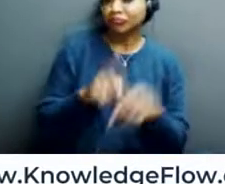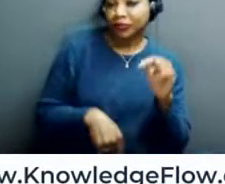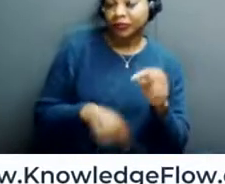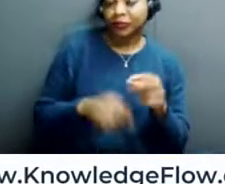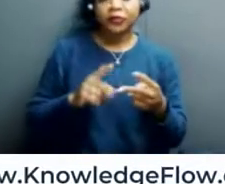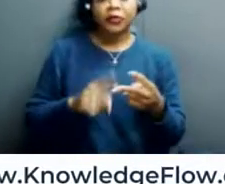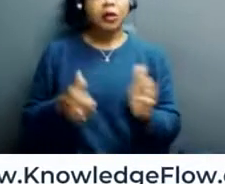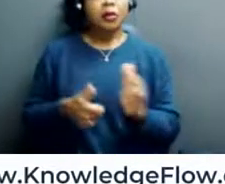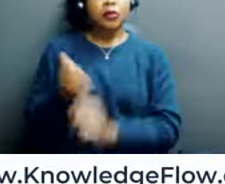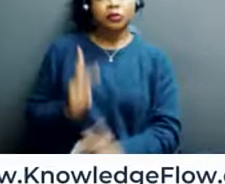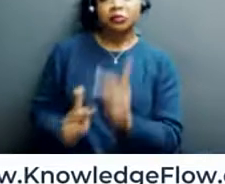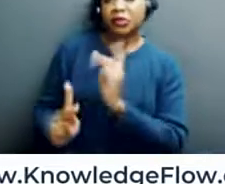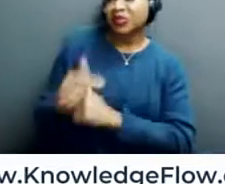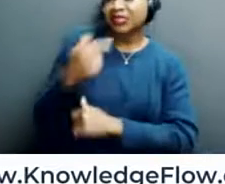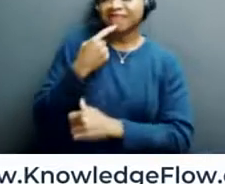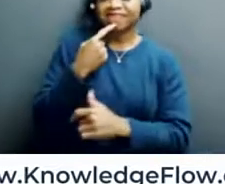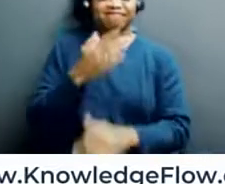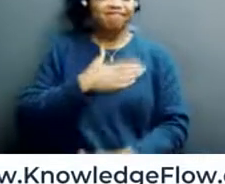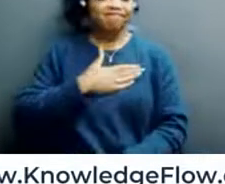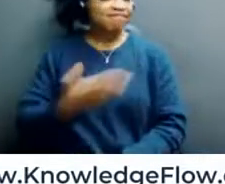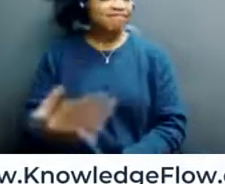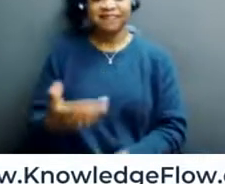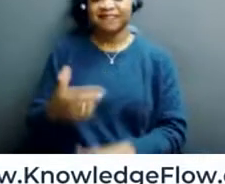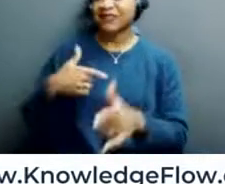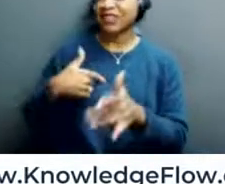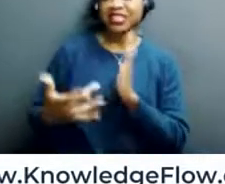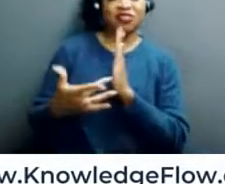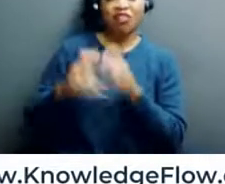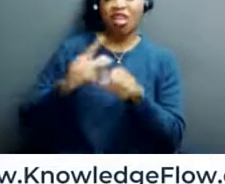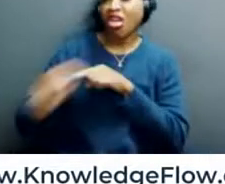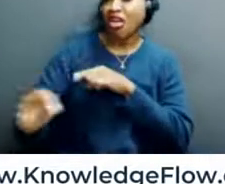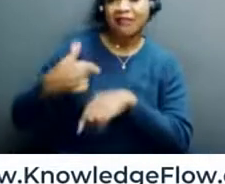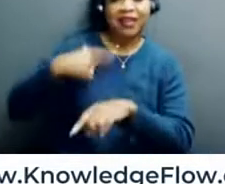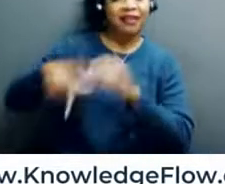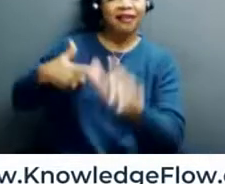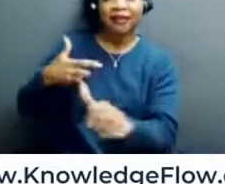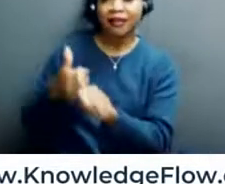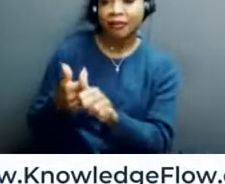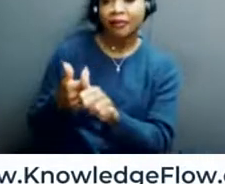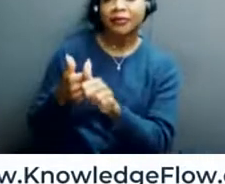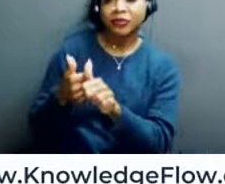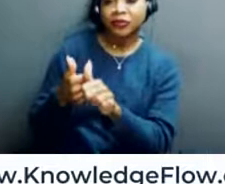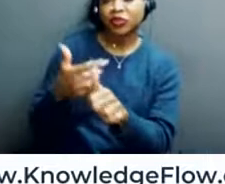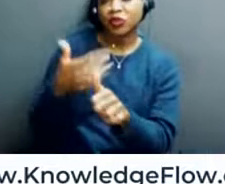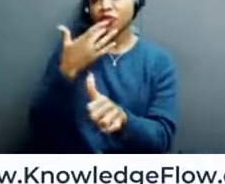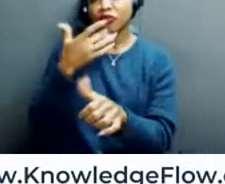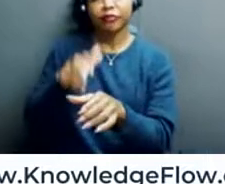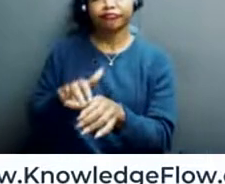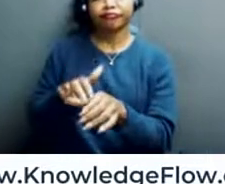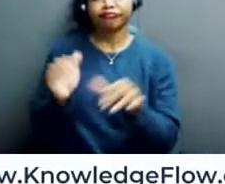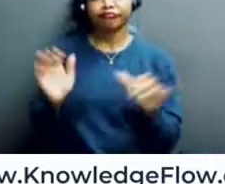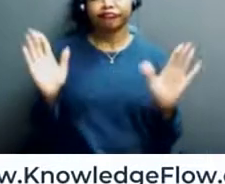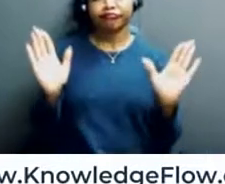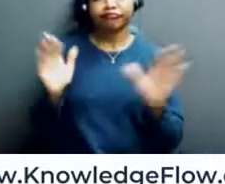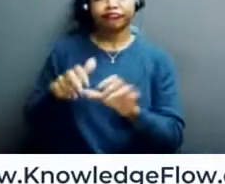declare that maybe they're too old to try to keep up with technology and kind of slowly retreating from it as a result from that. So is that something